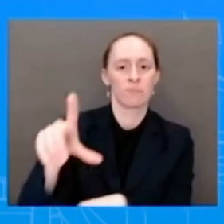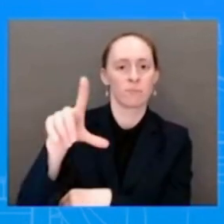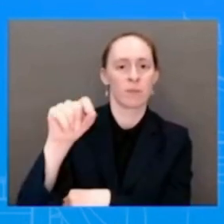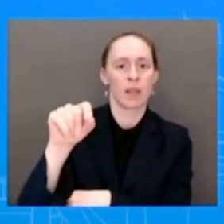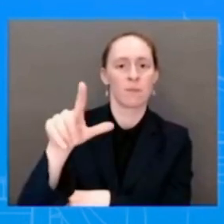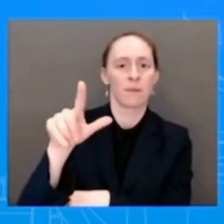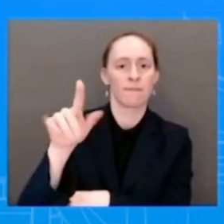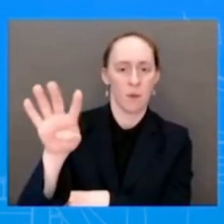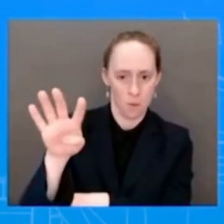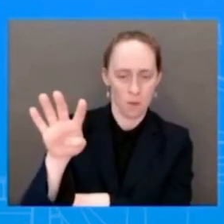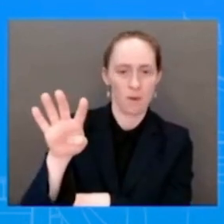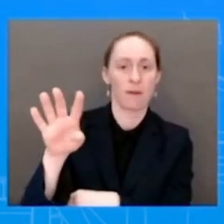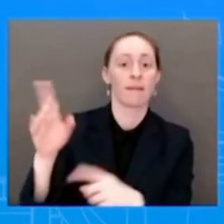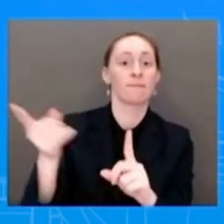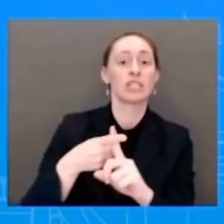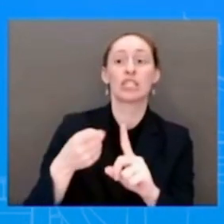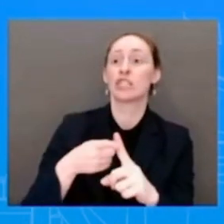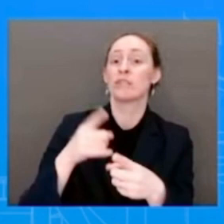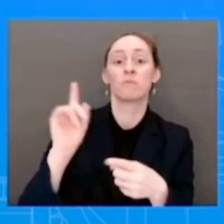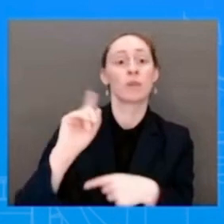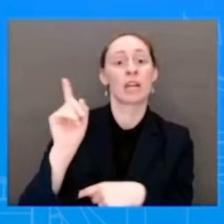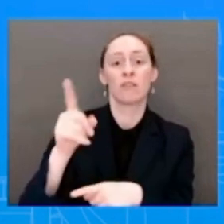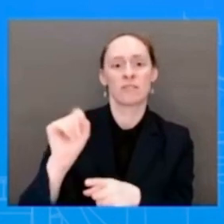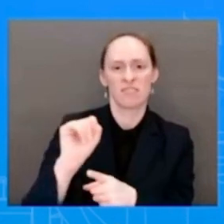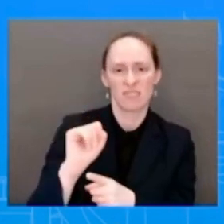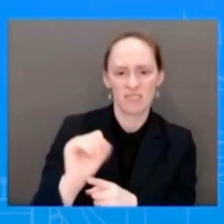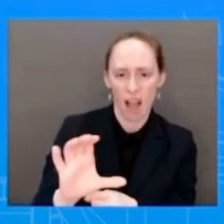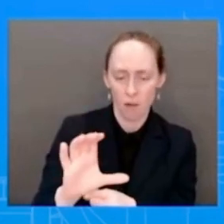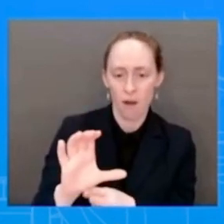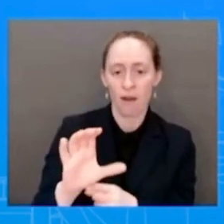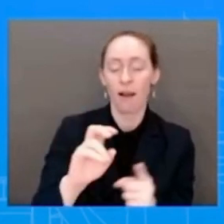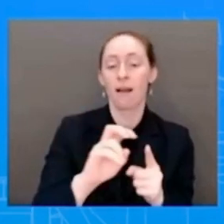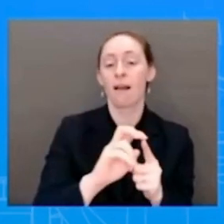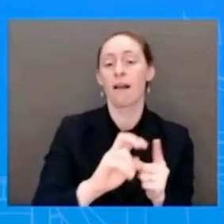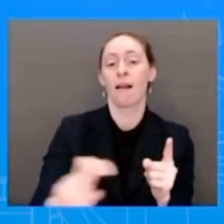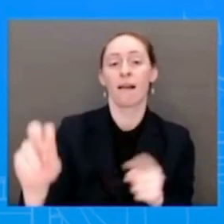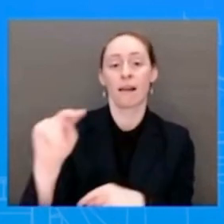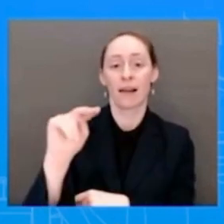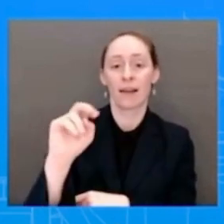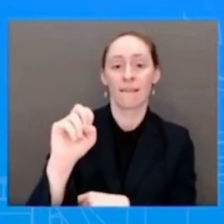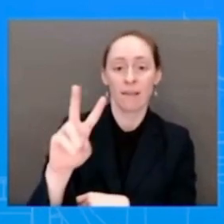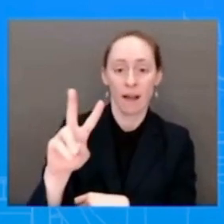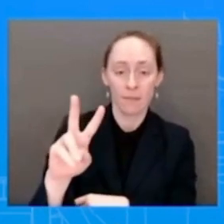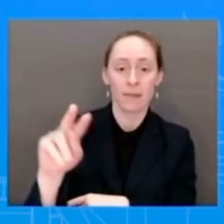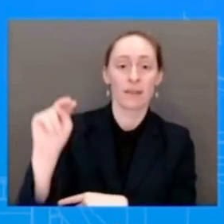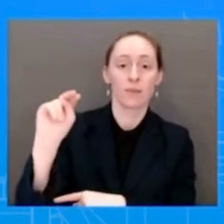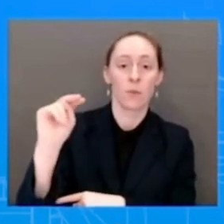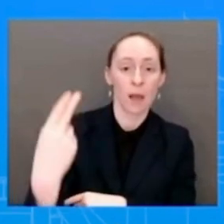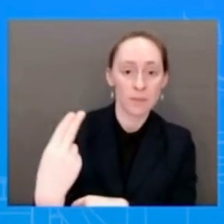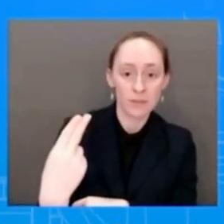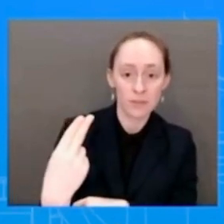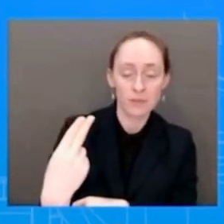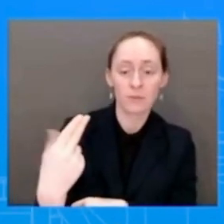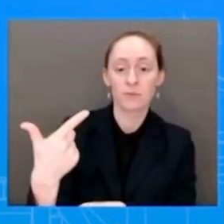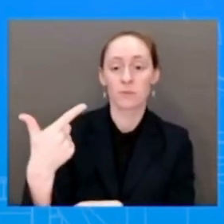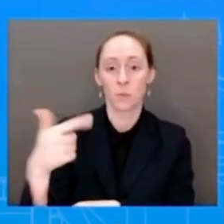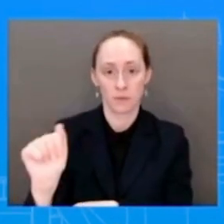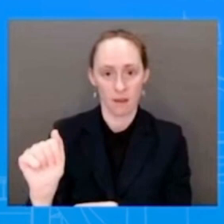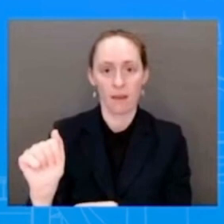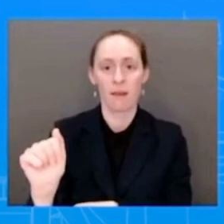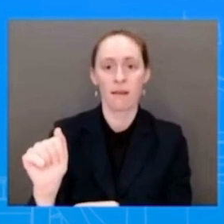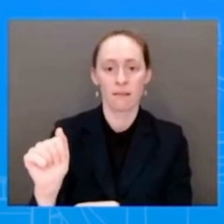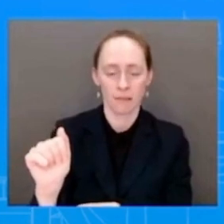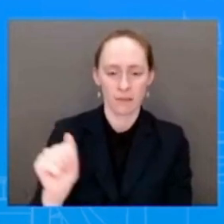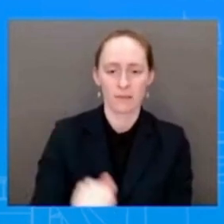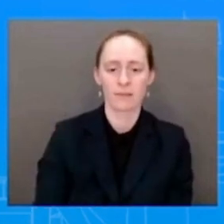their way with Nevada, New Hampshire going second, Georgia and Michigan after that. I know you cannot specifically discuss politics because of the Hatch Act or